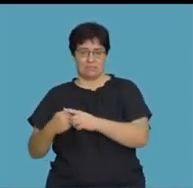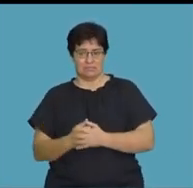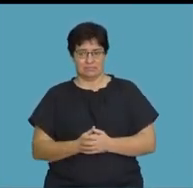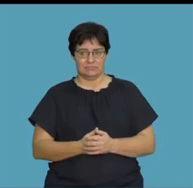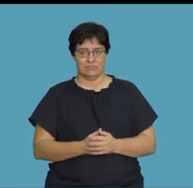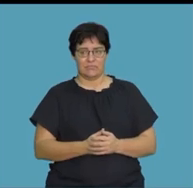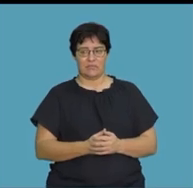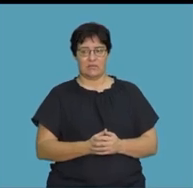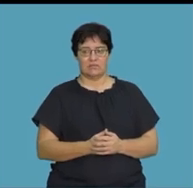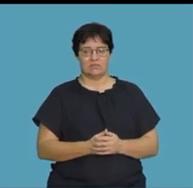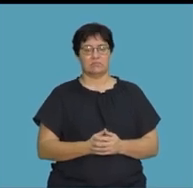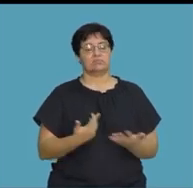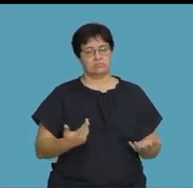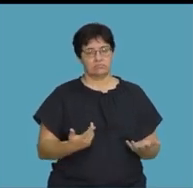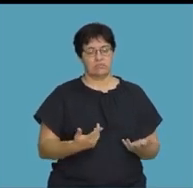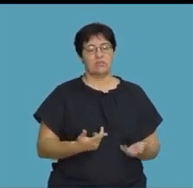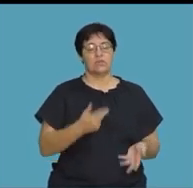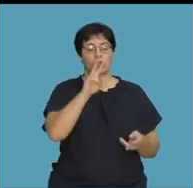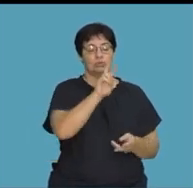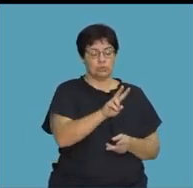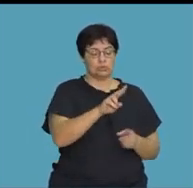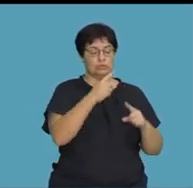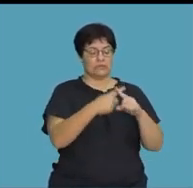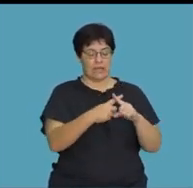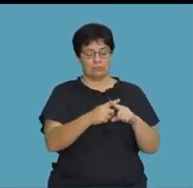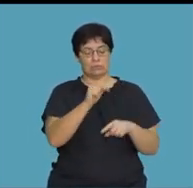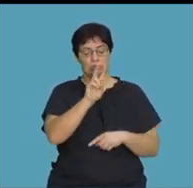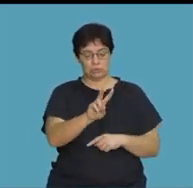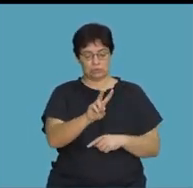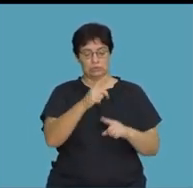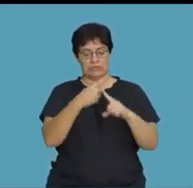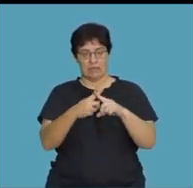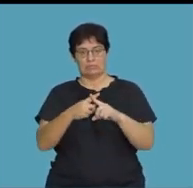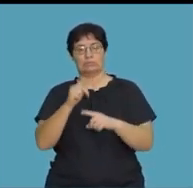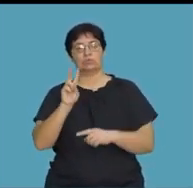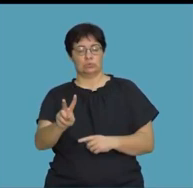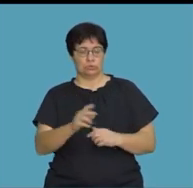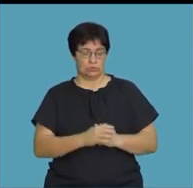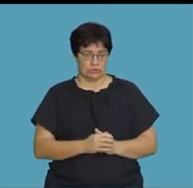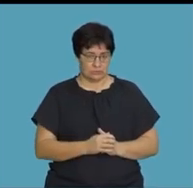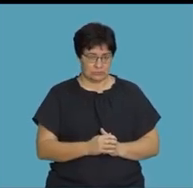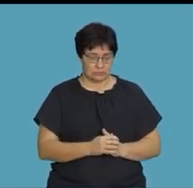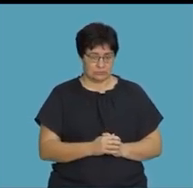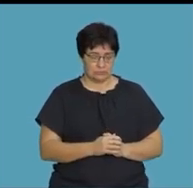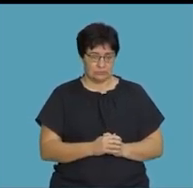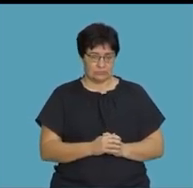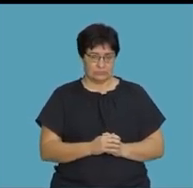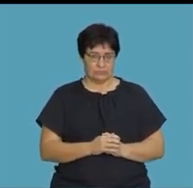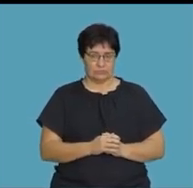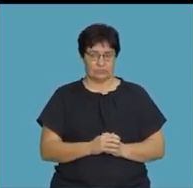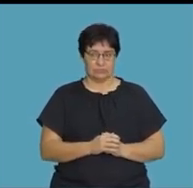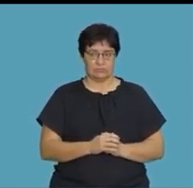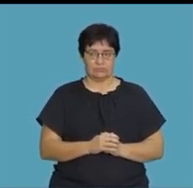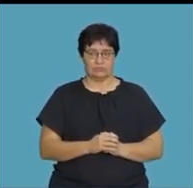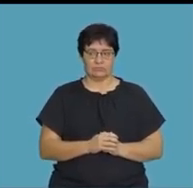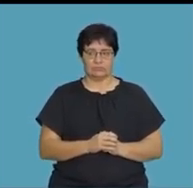it's 3, it means I'm going to multiply it by itself 3 times. So that will be 2 multiplied by 2 multiplied